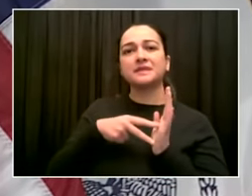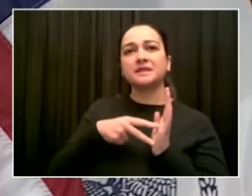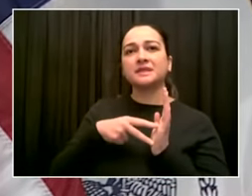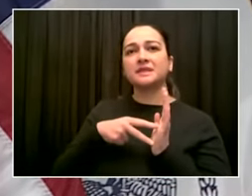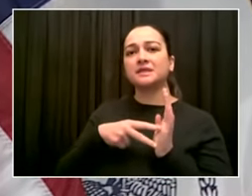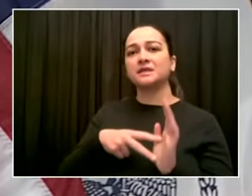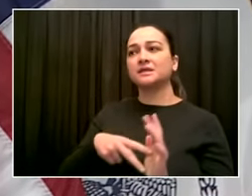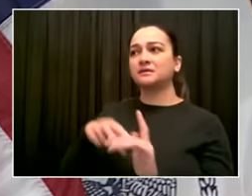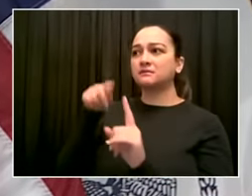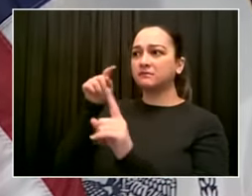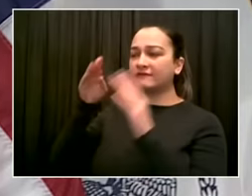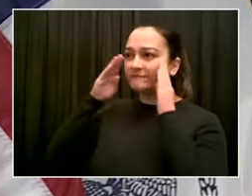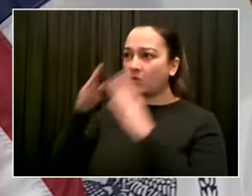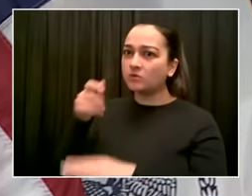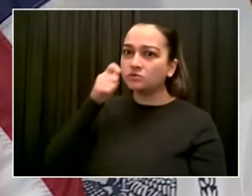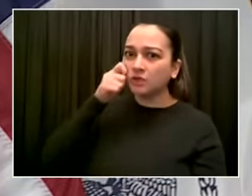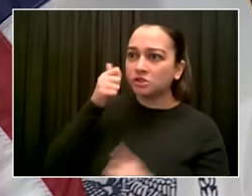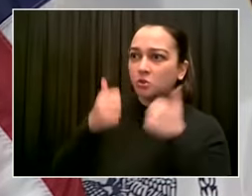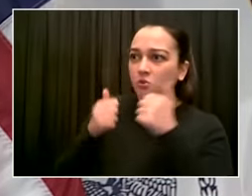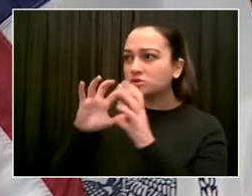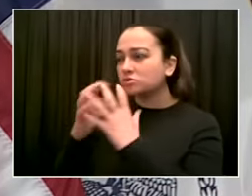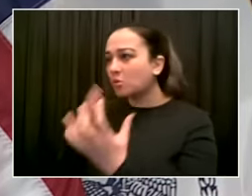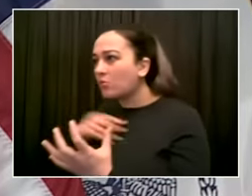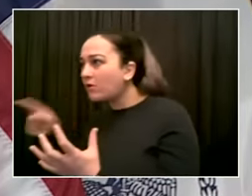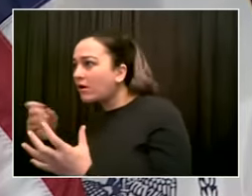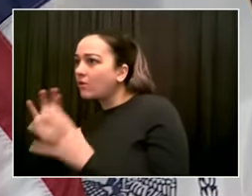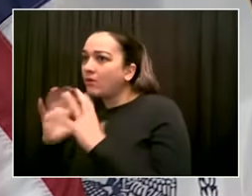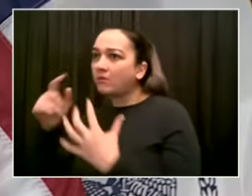Thompson. Next is Sydney from Gothamist.